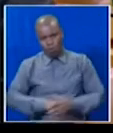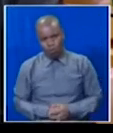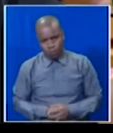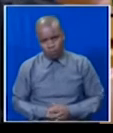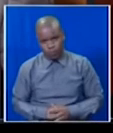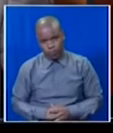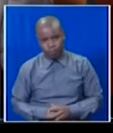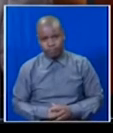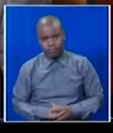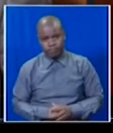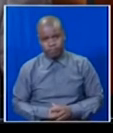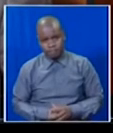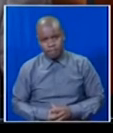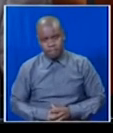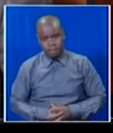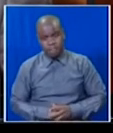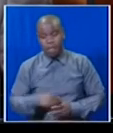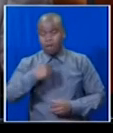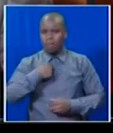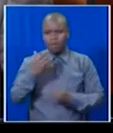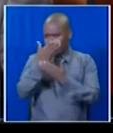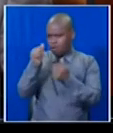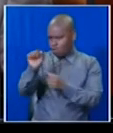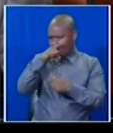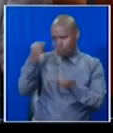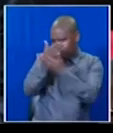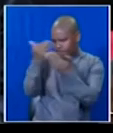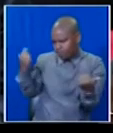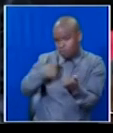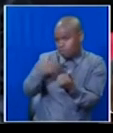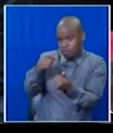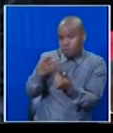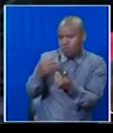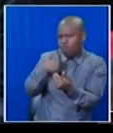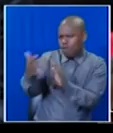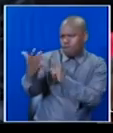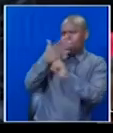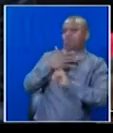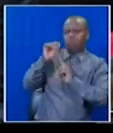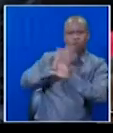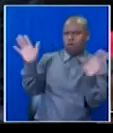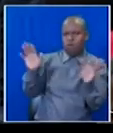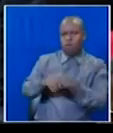Minister, take your seat. But I don't know your name. don't know your name. You can't force me to know your name. I don't know you.